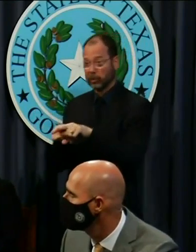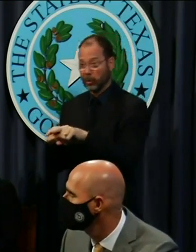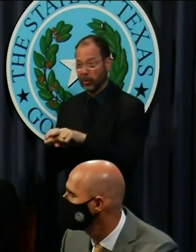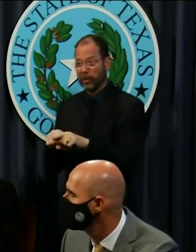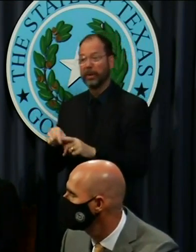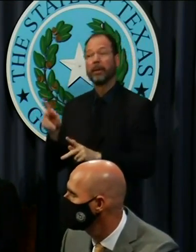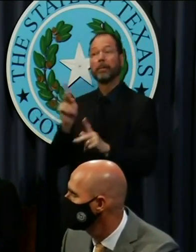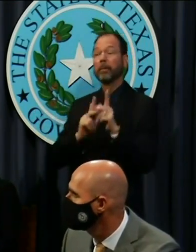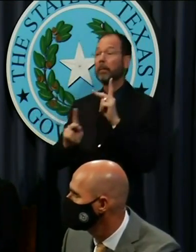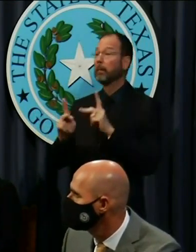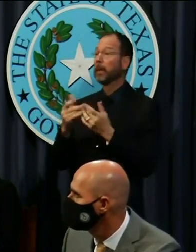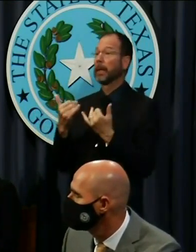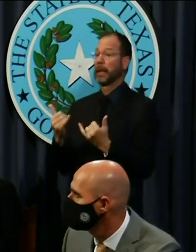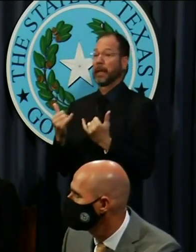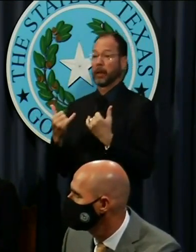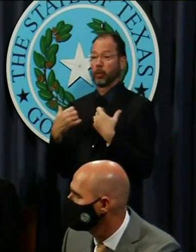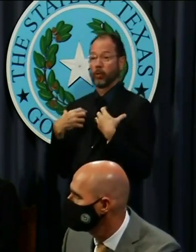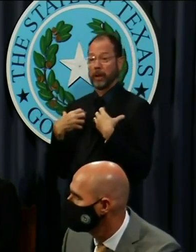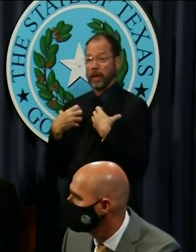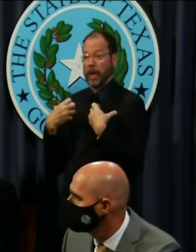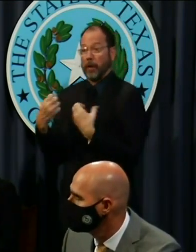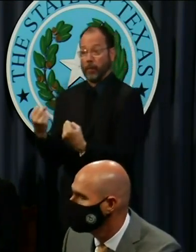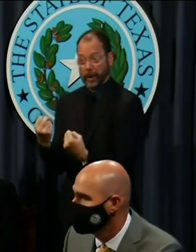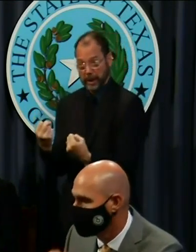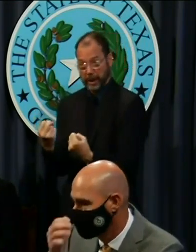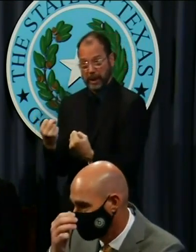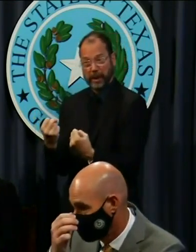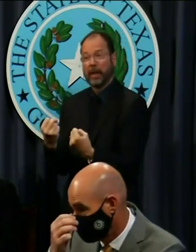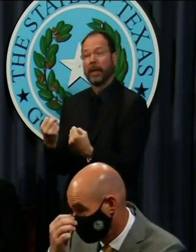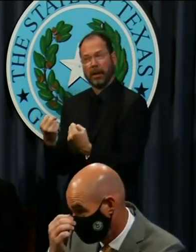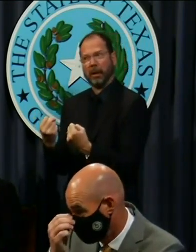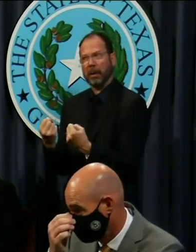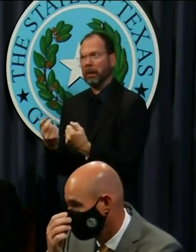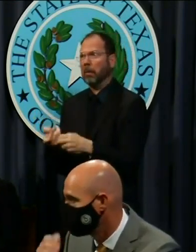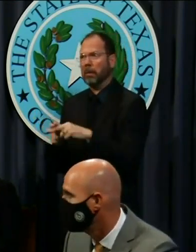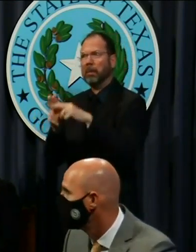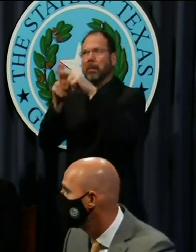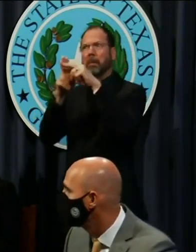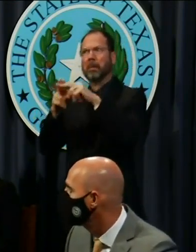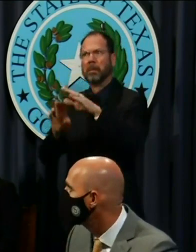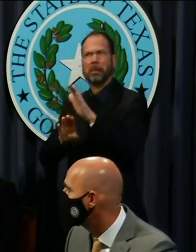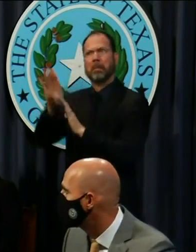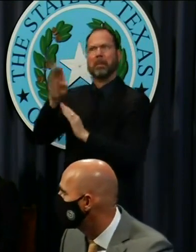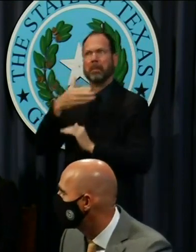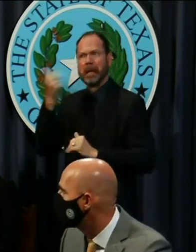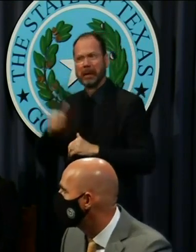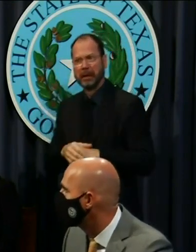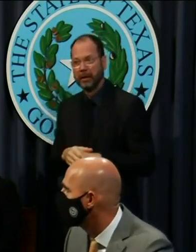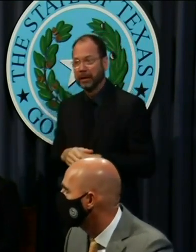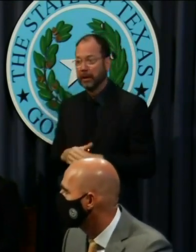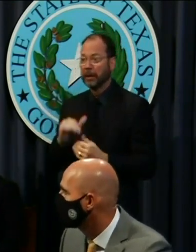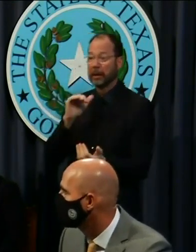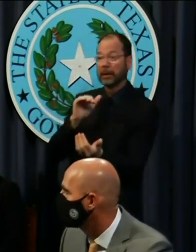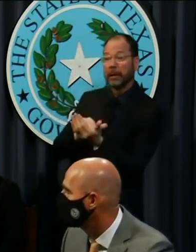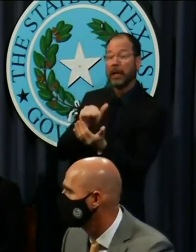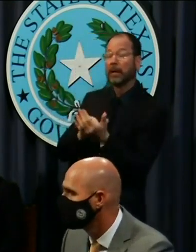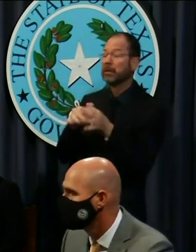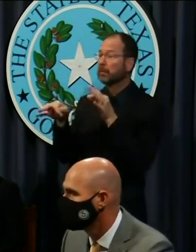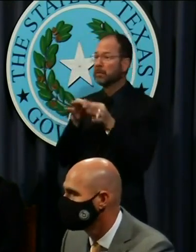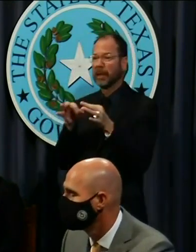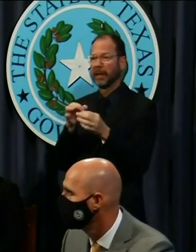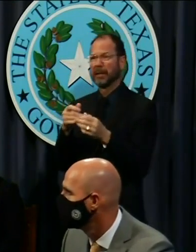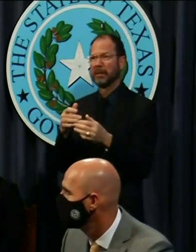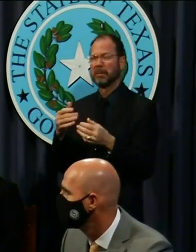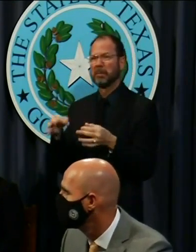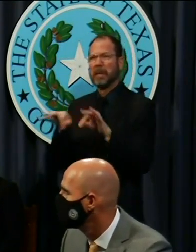people recovering from COVID continues to skyrocket. Doctors have explained that the biggest reason for